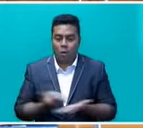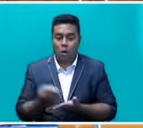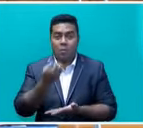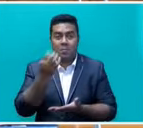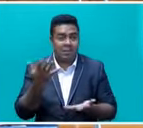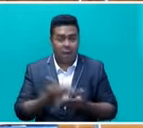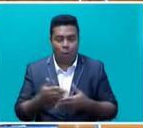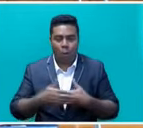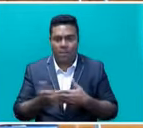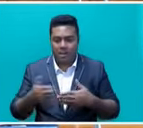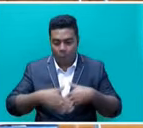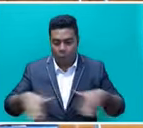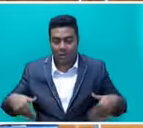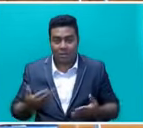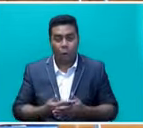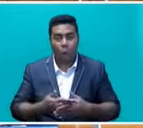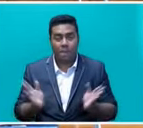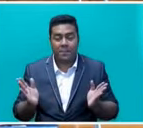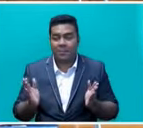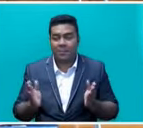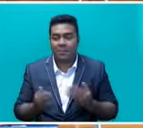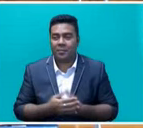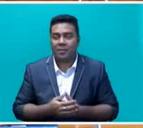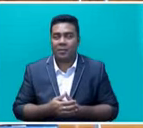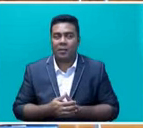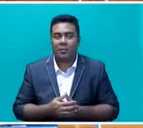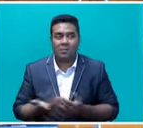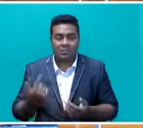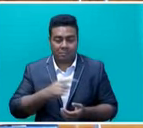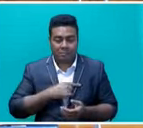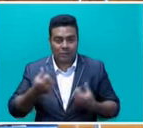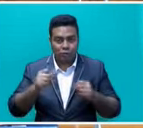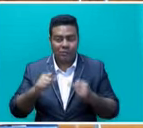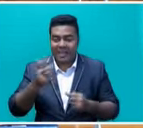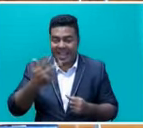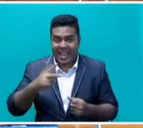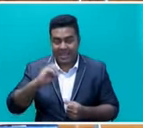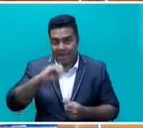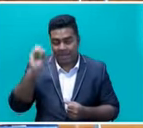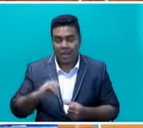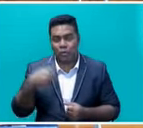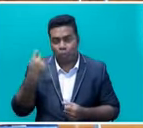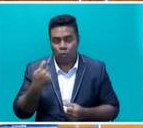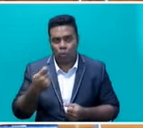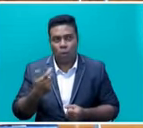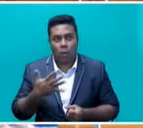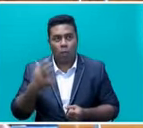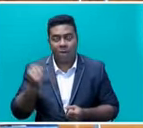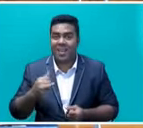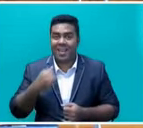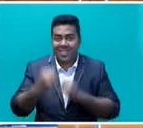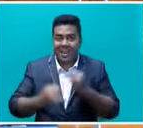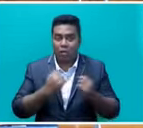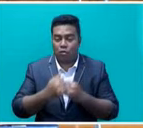Speaker, sir, borders opening up, and, God willing, with us achieving the 80% very soon, that when we have international